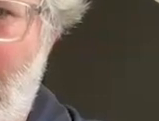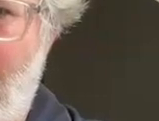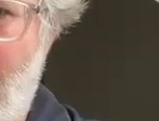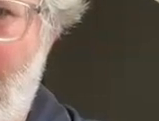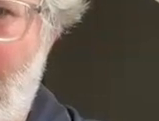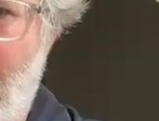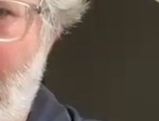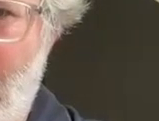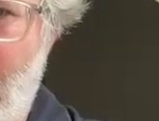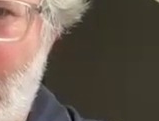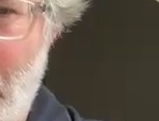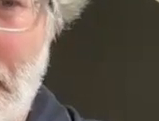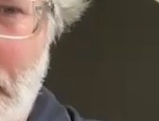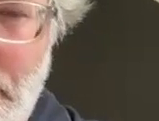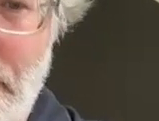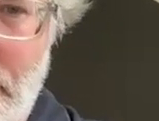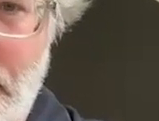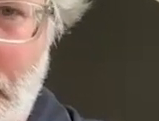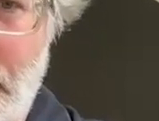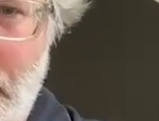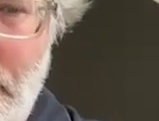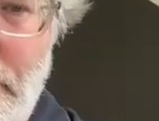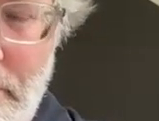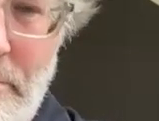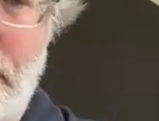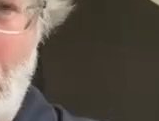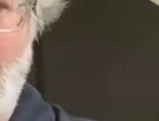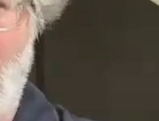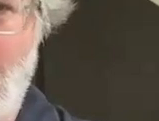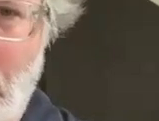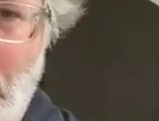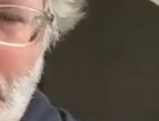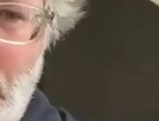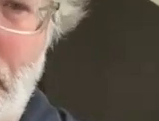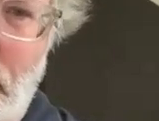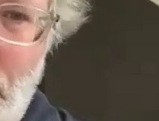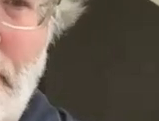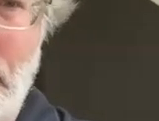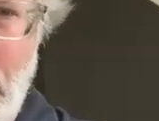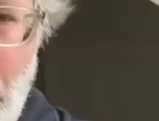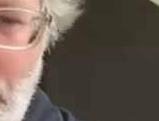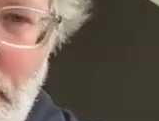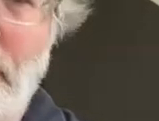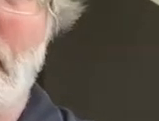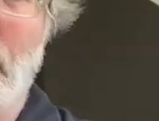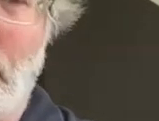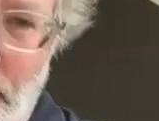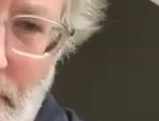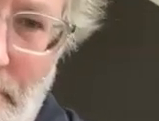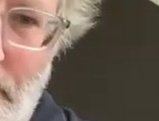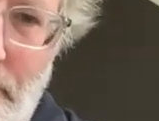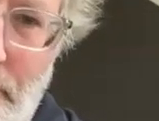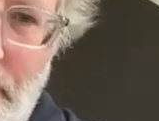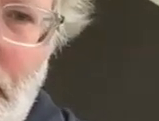short term is you're right it's not going to make a difference it's just not but in the longer term and in a scalable